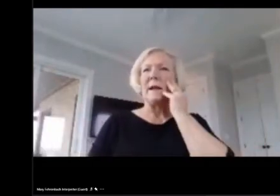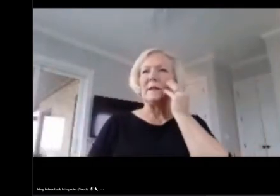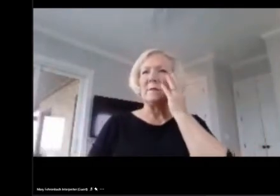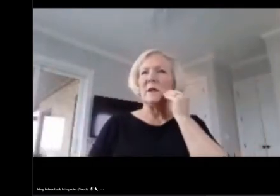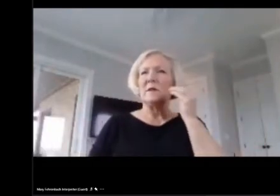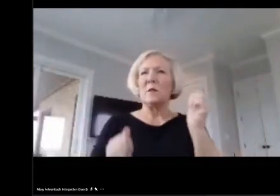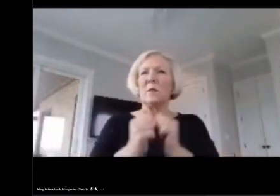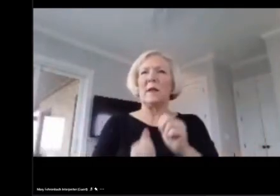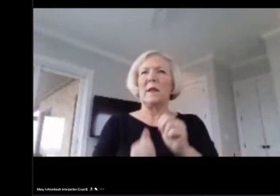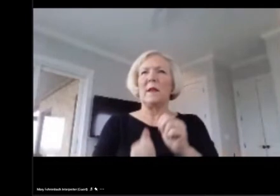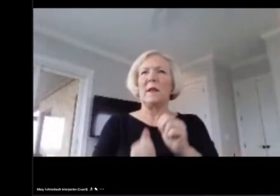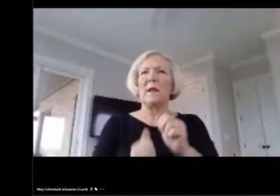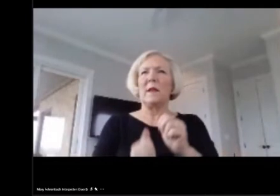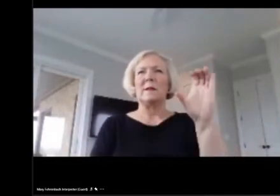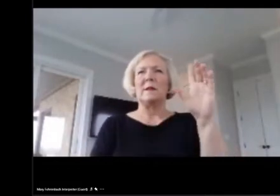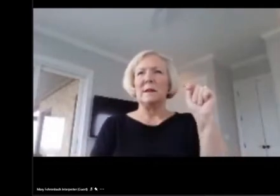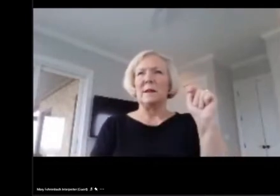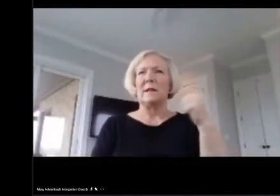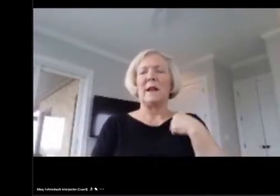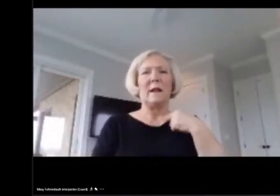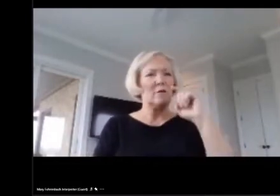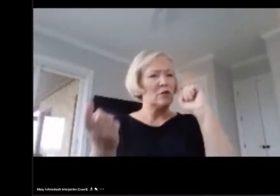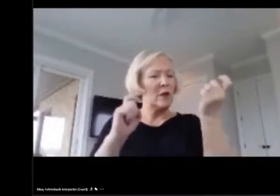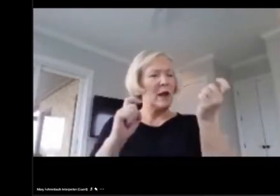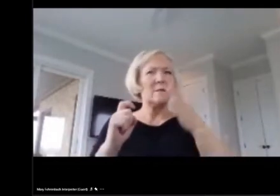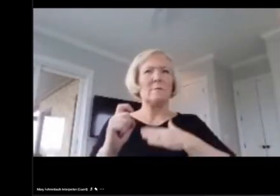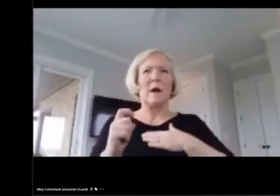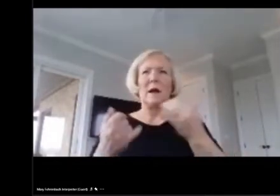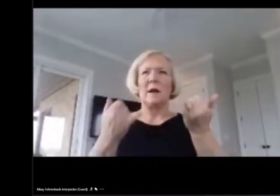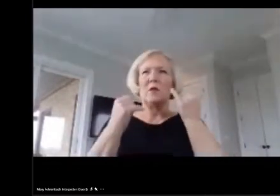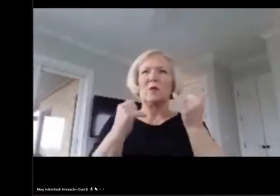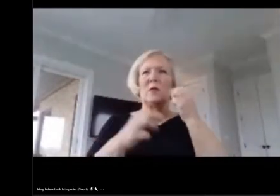NBCTs that have shaped my current worldview.